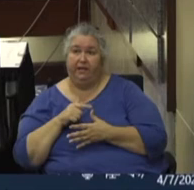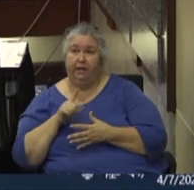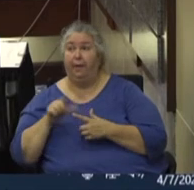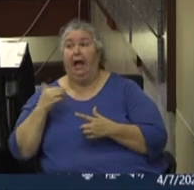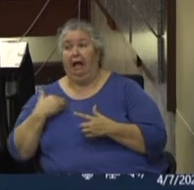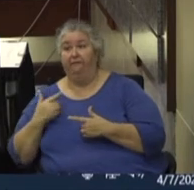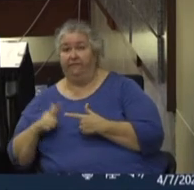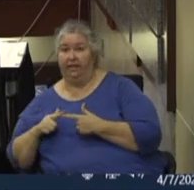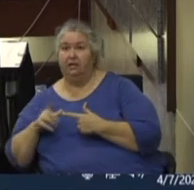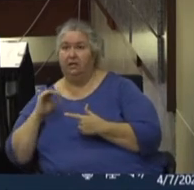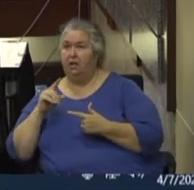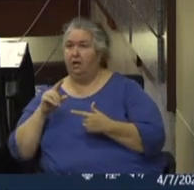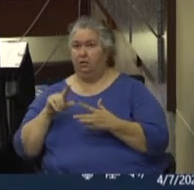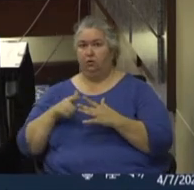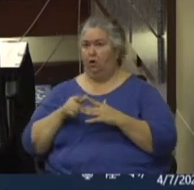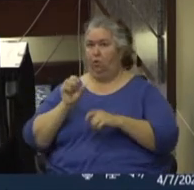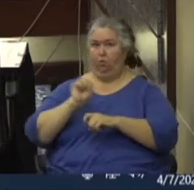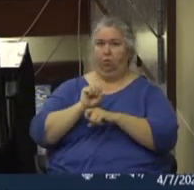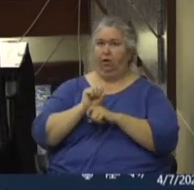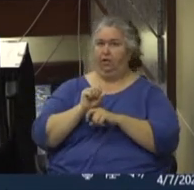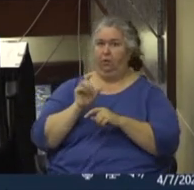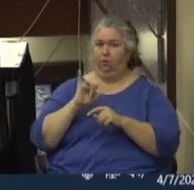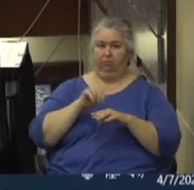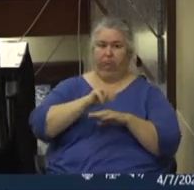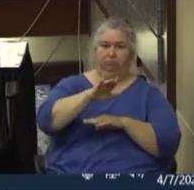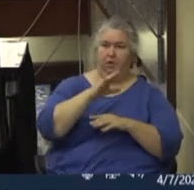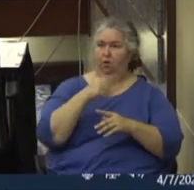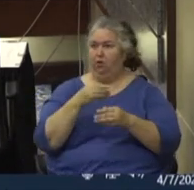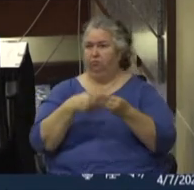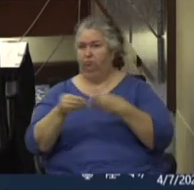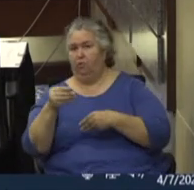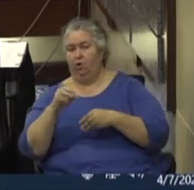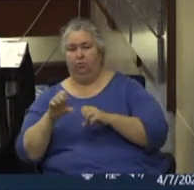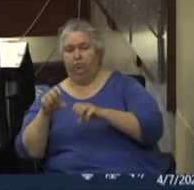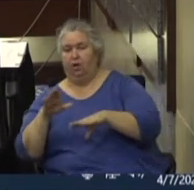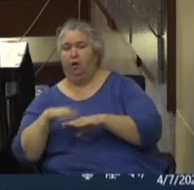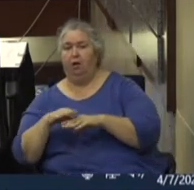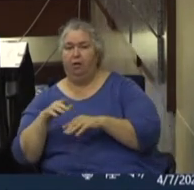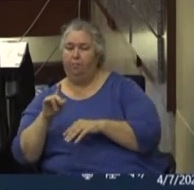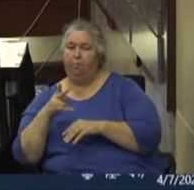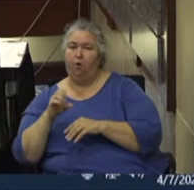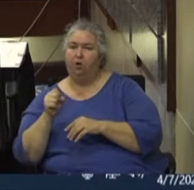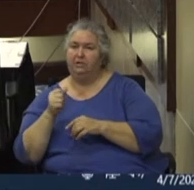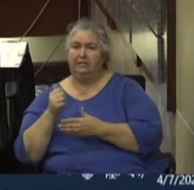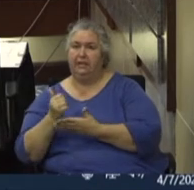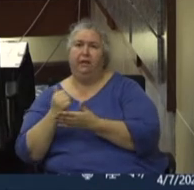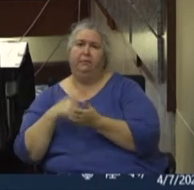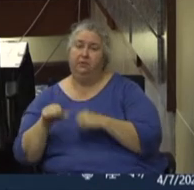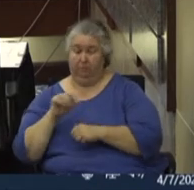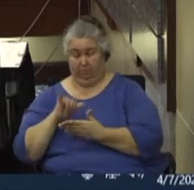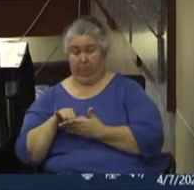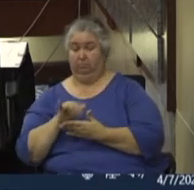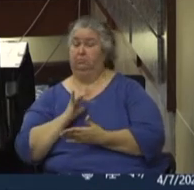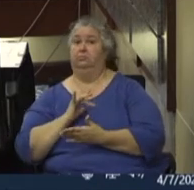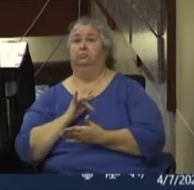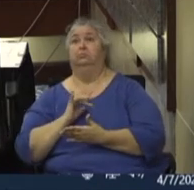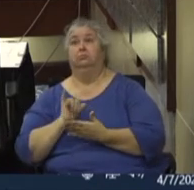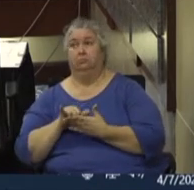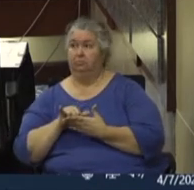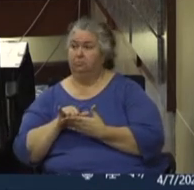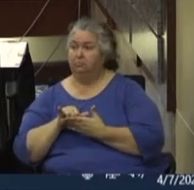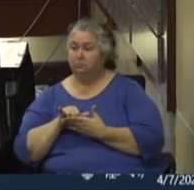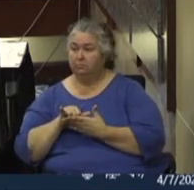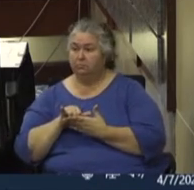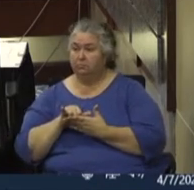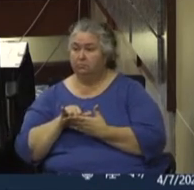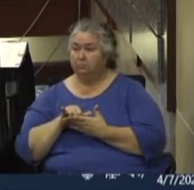this. And so they started, you know, working and shipping and dropping off on porches, things to one another. So that was one of when, when not only the,